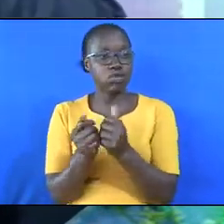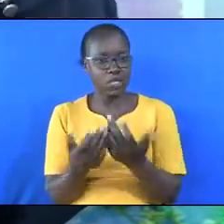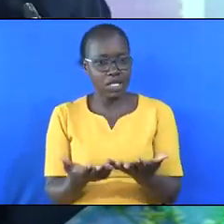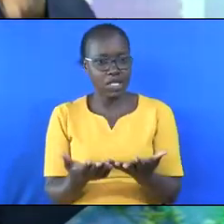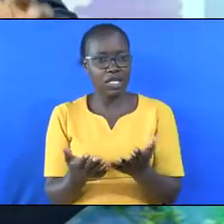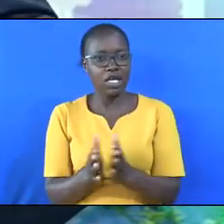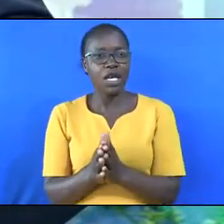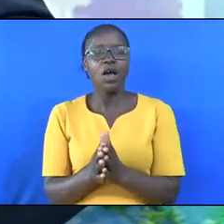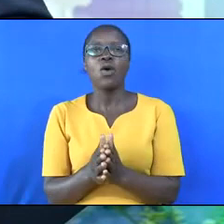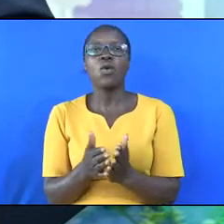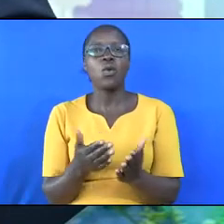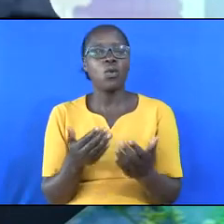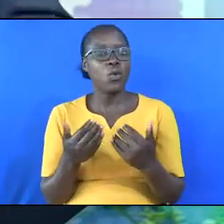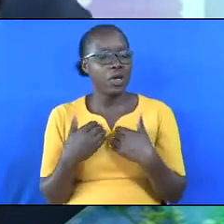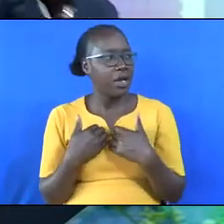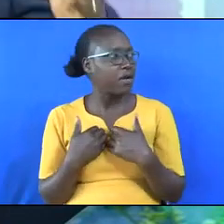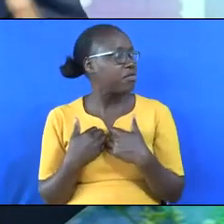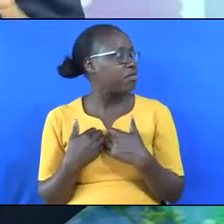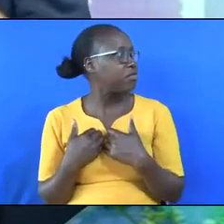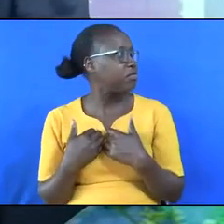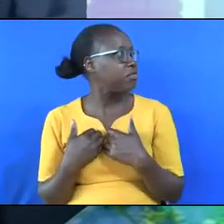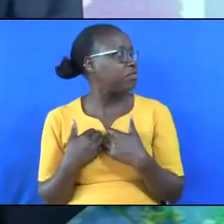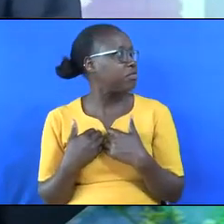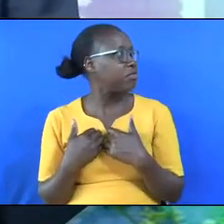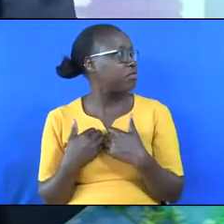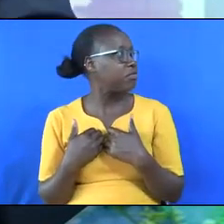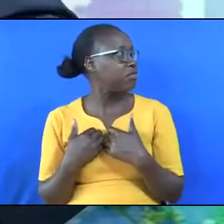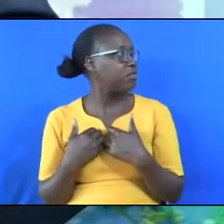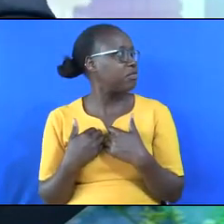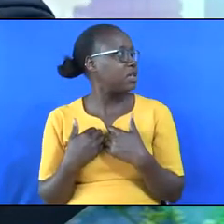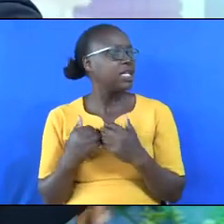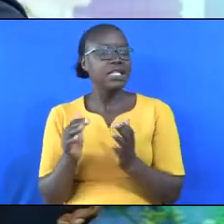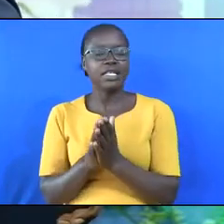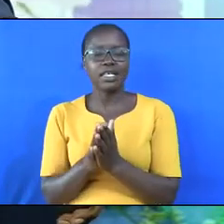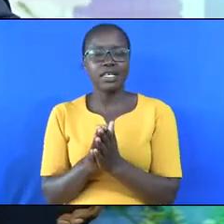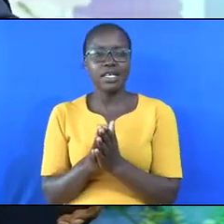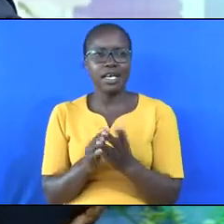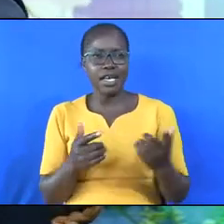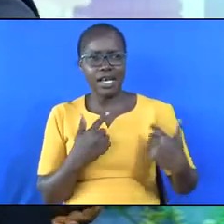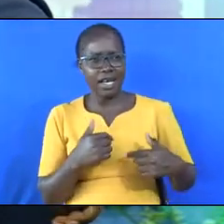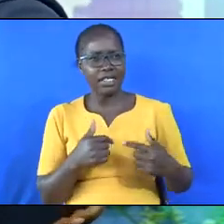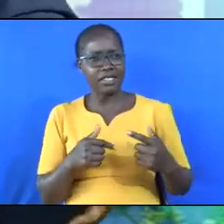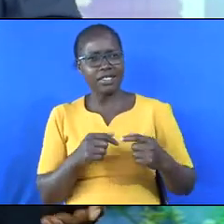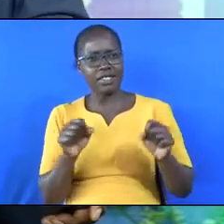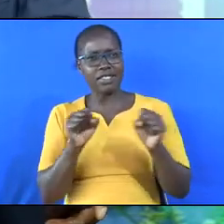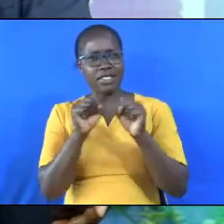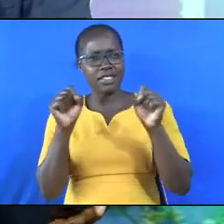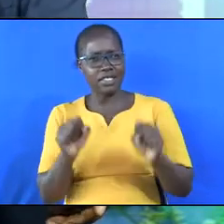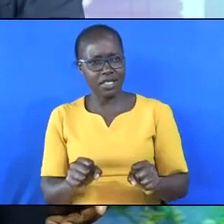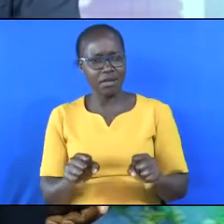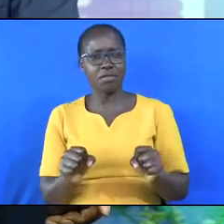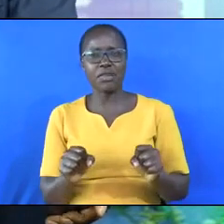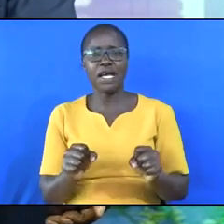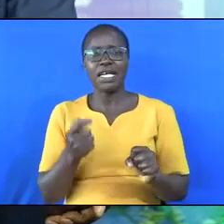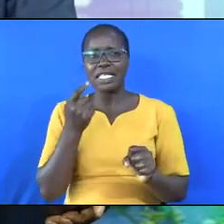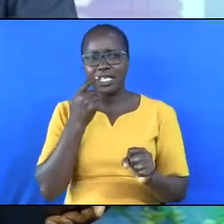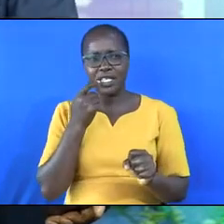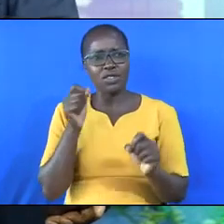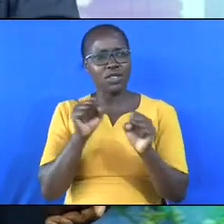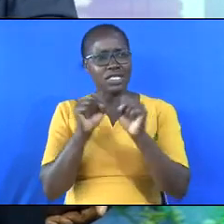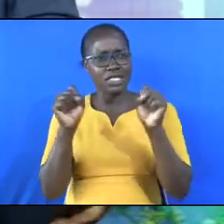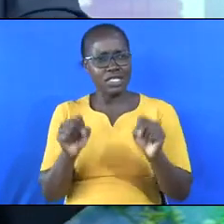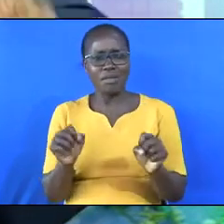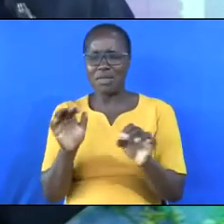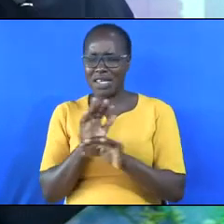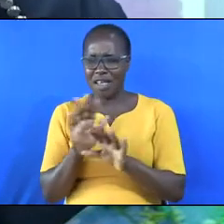We have the digestive system, circulatory system, nervous system and muscular system. You know, our brain is a study in itself.